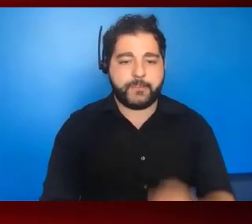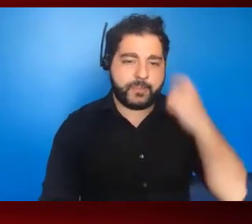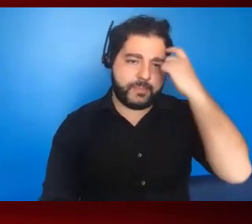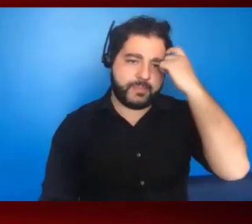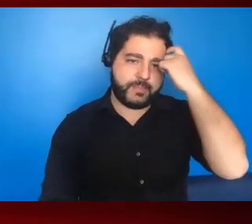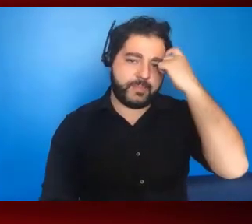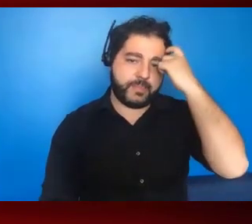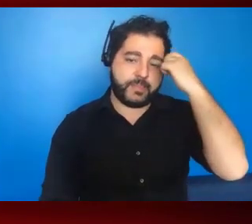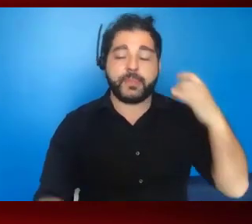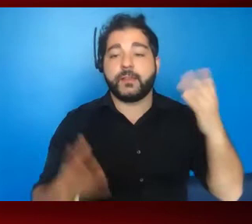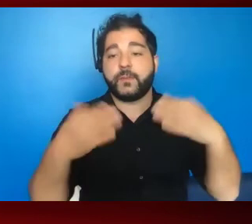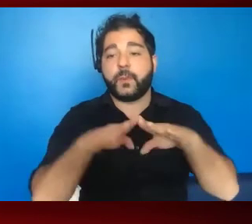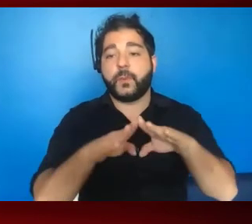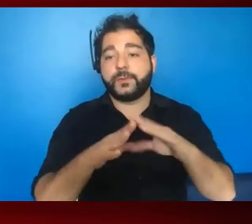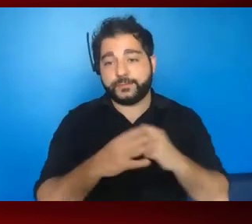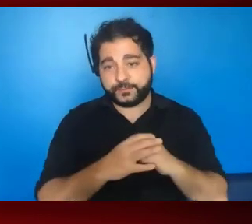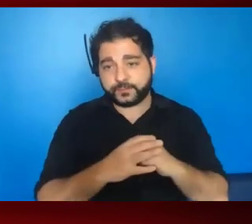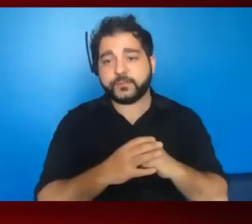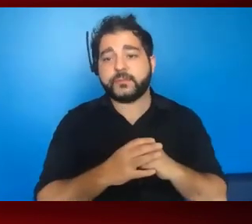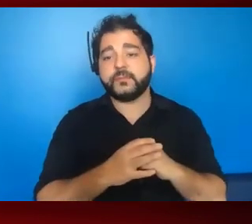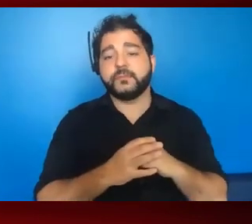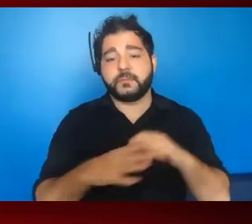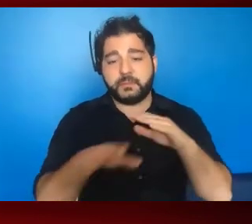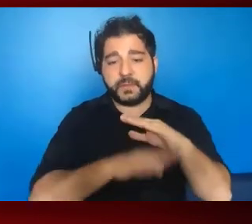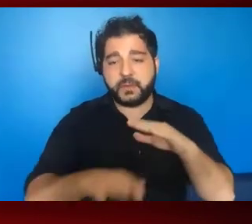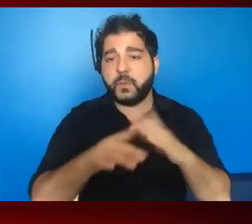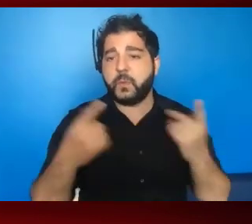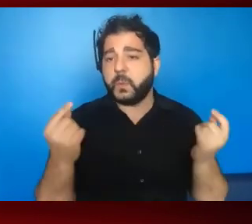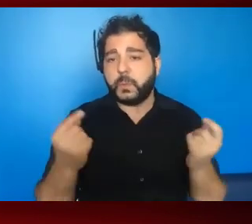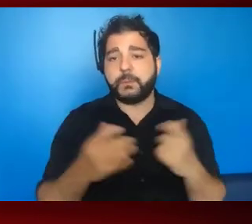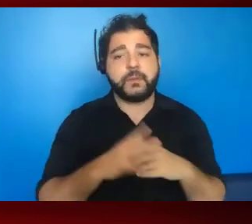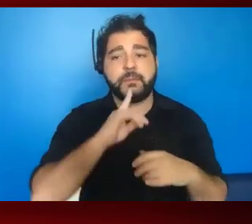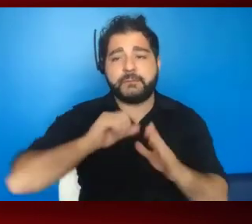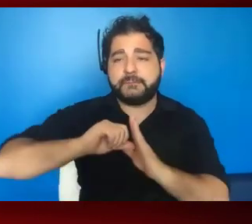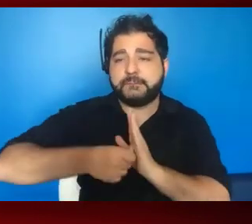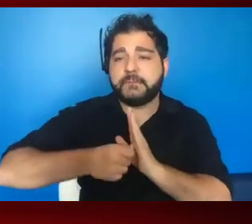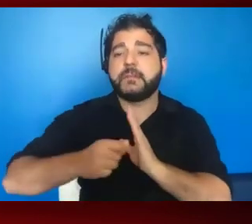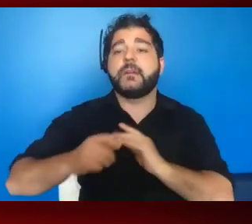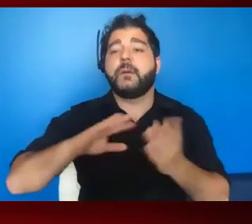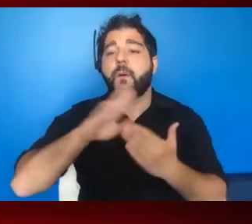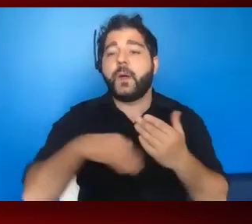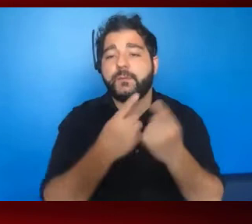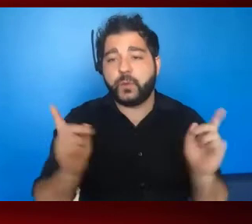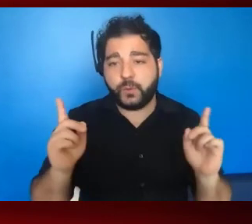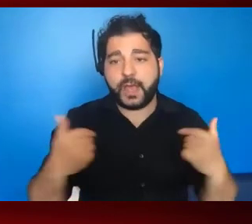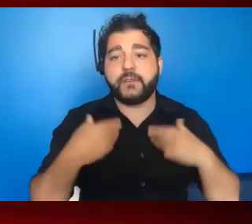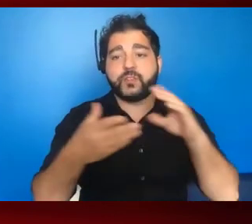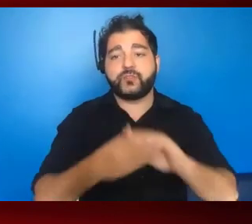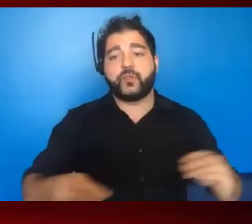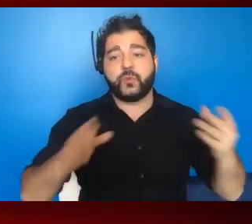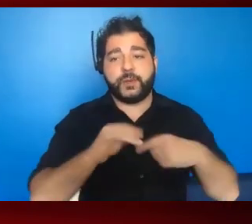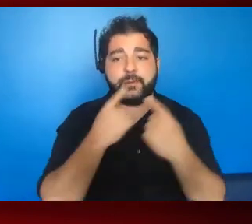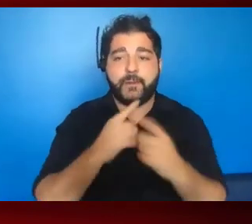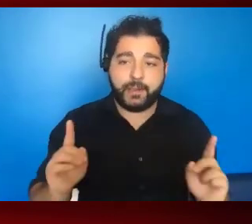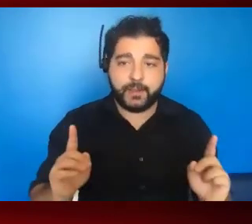So in closing, you know, basically, we just want to really emphasize that all of you have a story to tell.